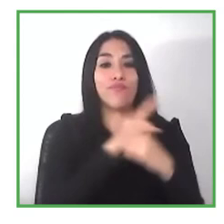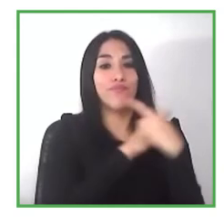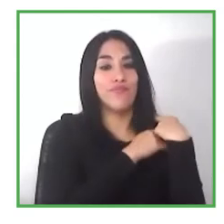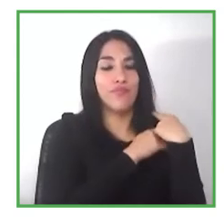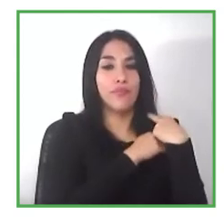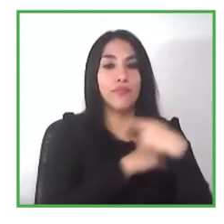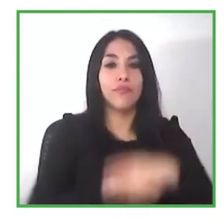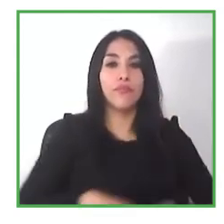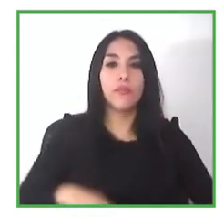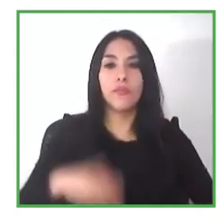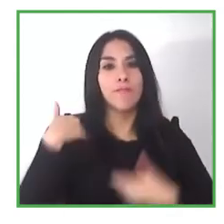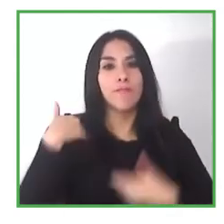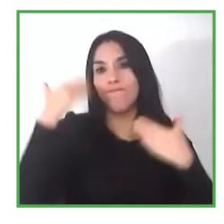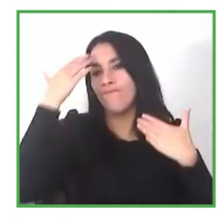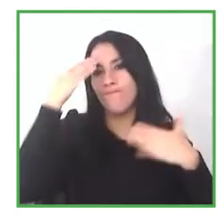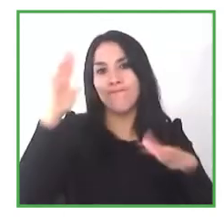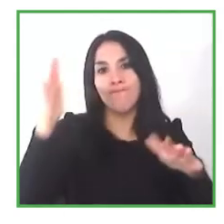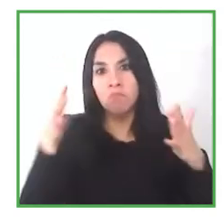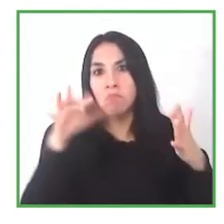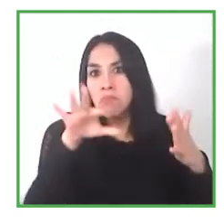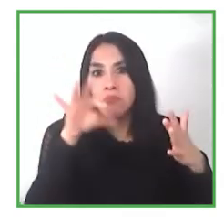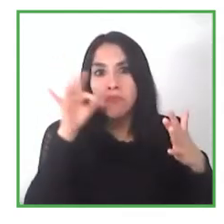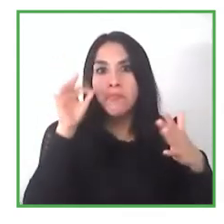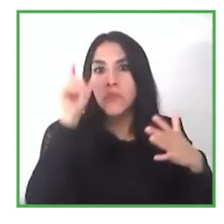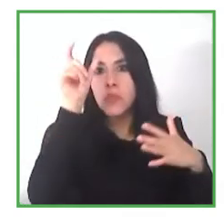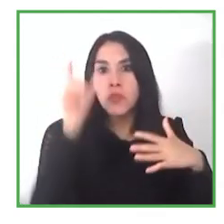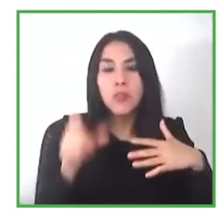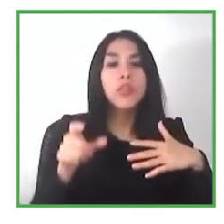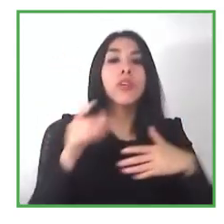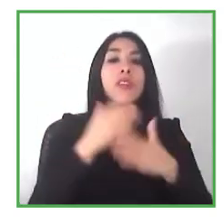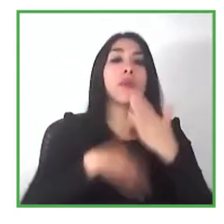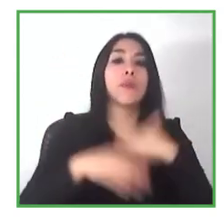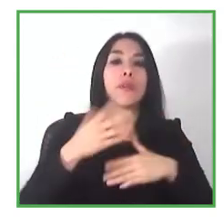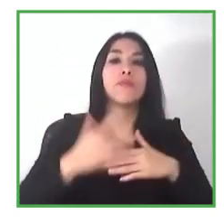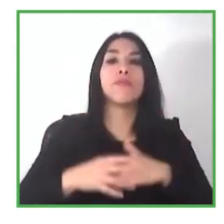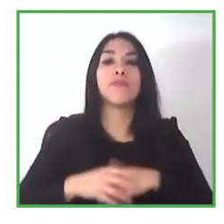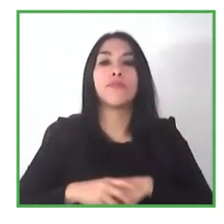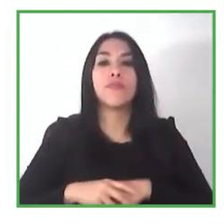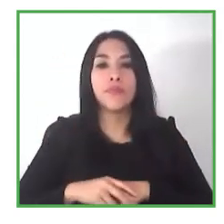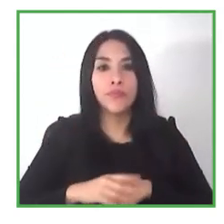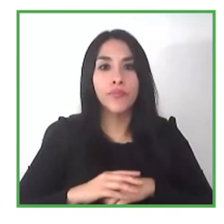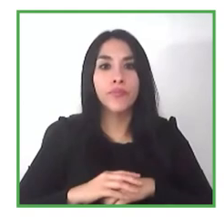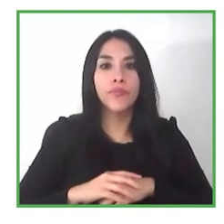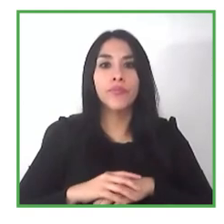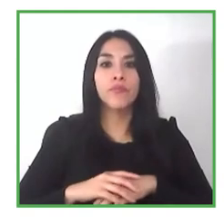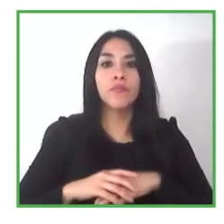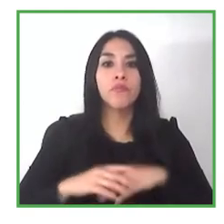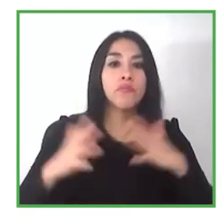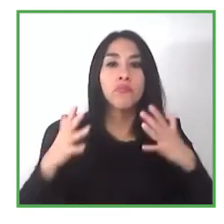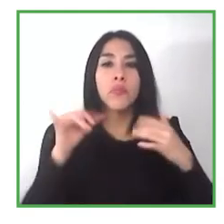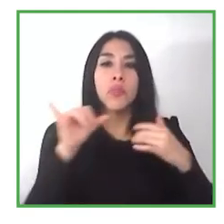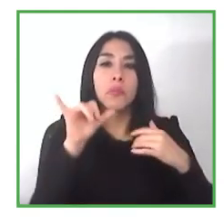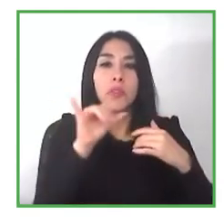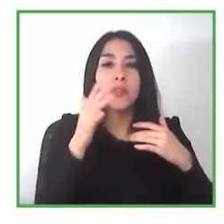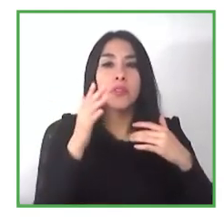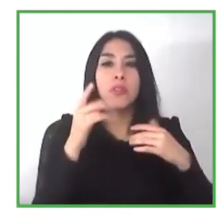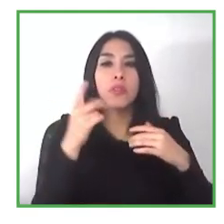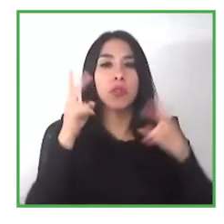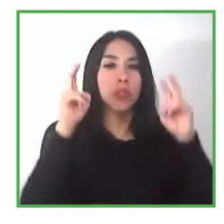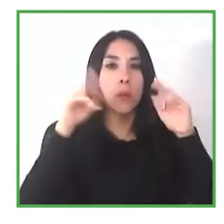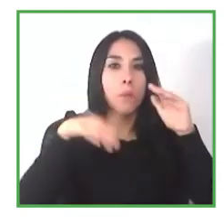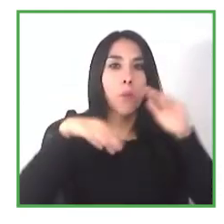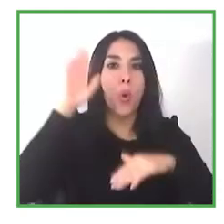is their recruitment practices they tend to have very set ideas and they use templates for advertisements